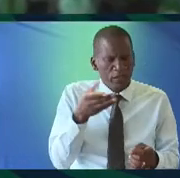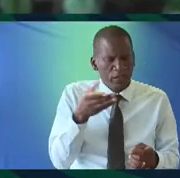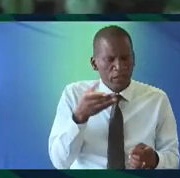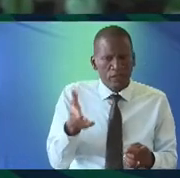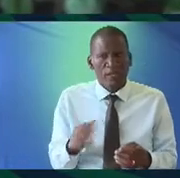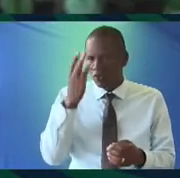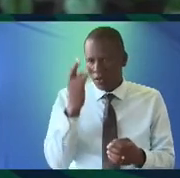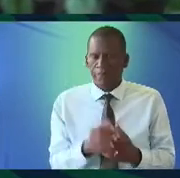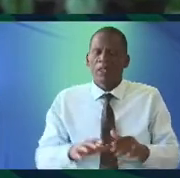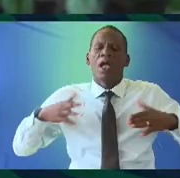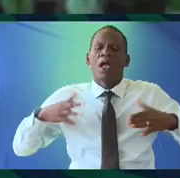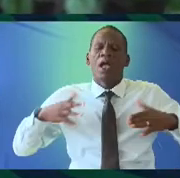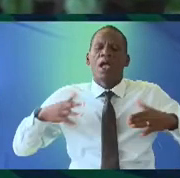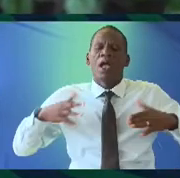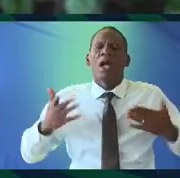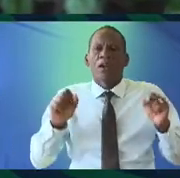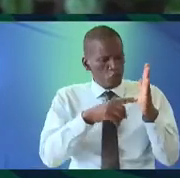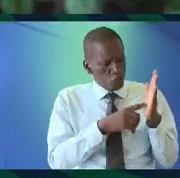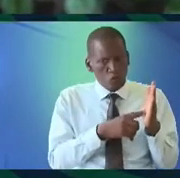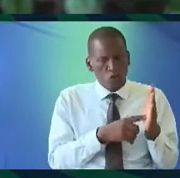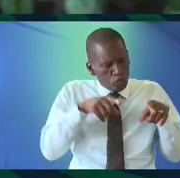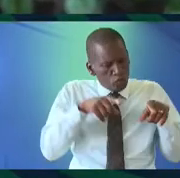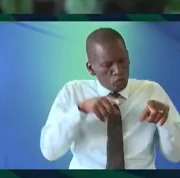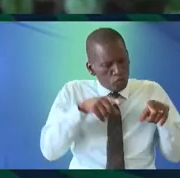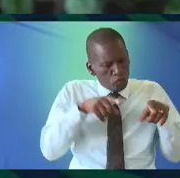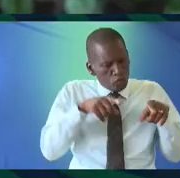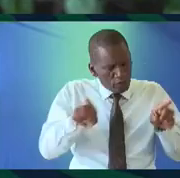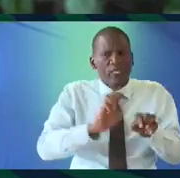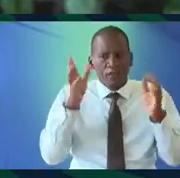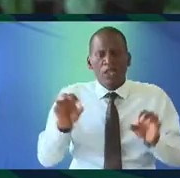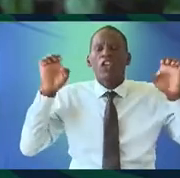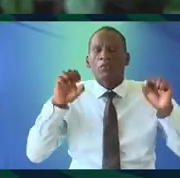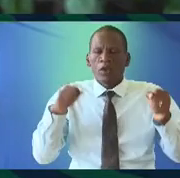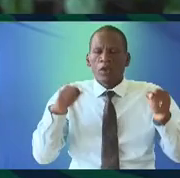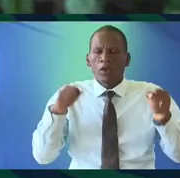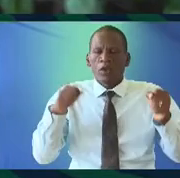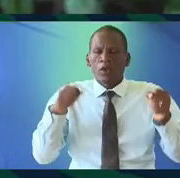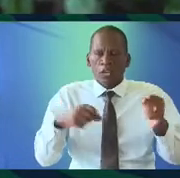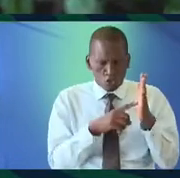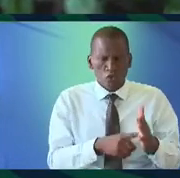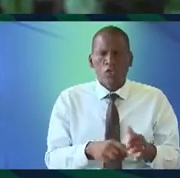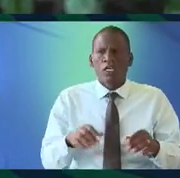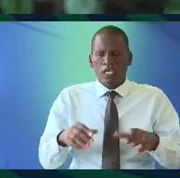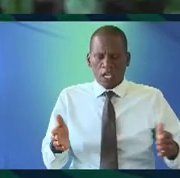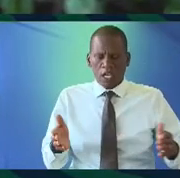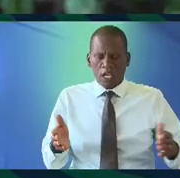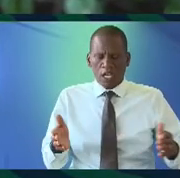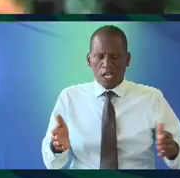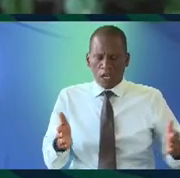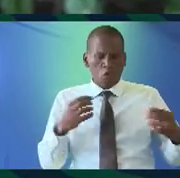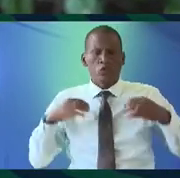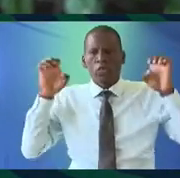this thing because how do you show up to a space as a Kenyan if you're Ethiopian you can show up you can show up in a Shema